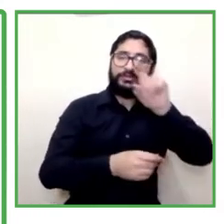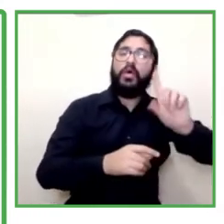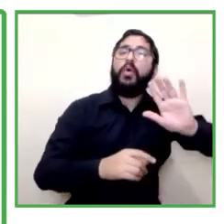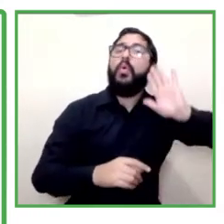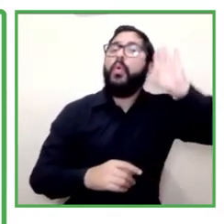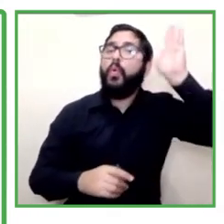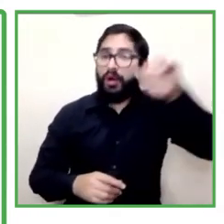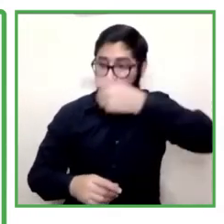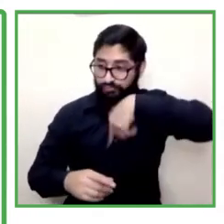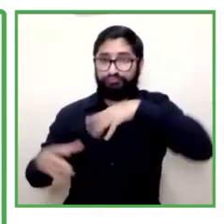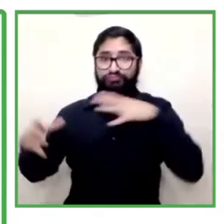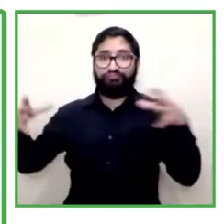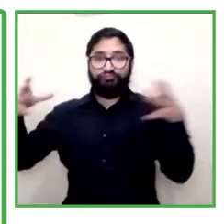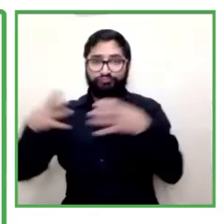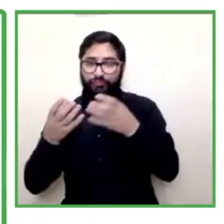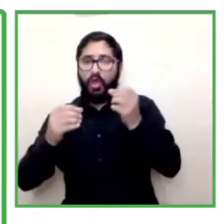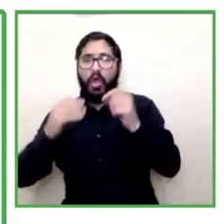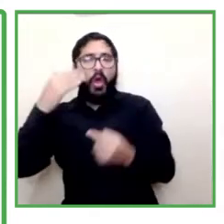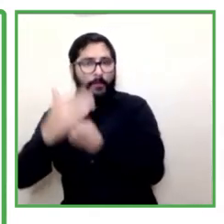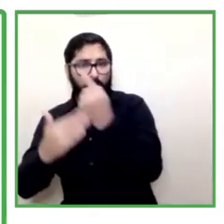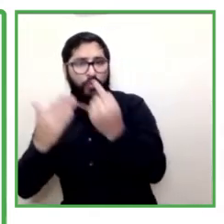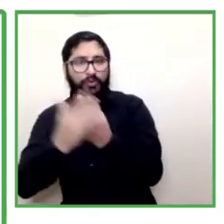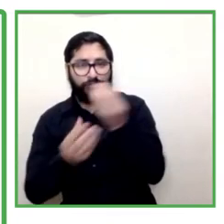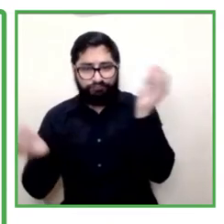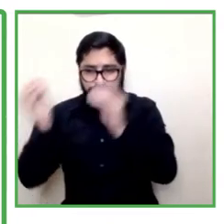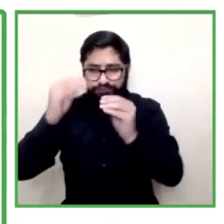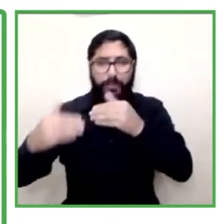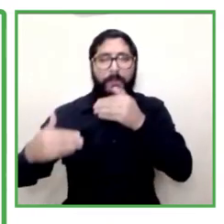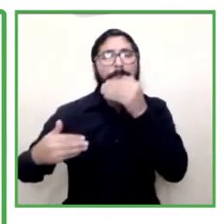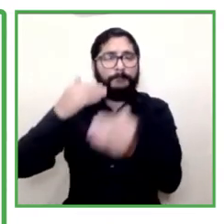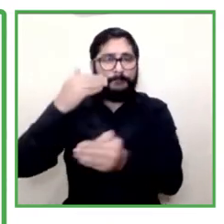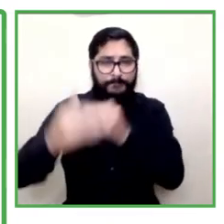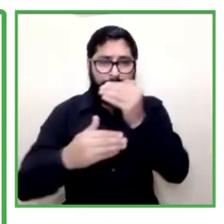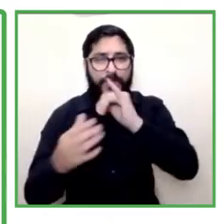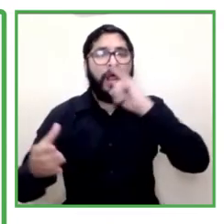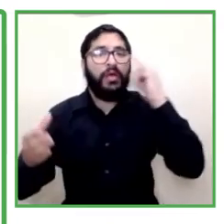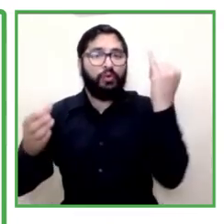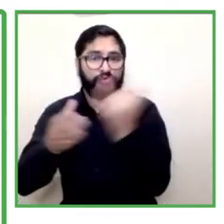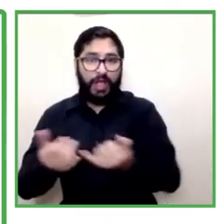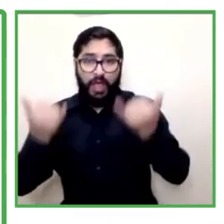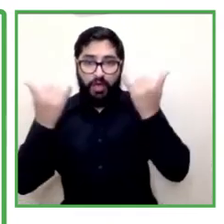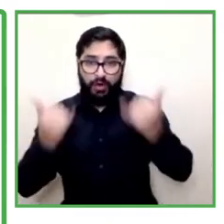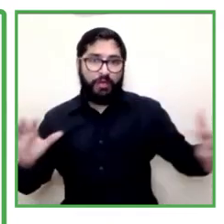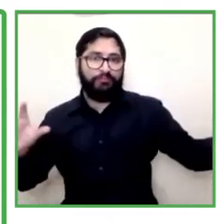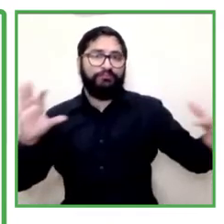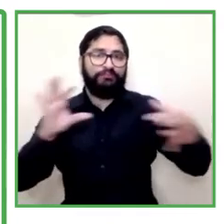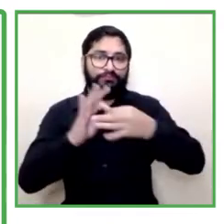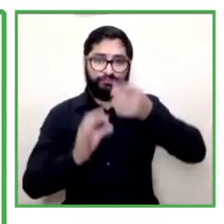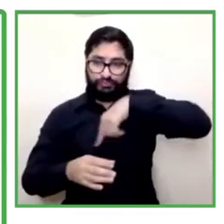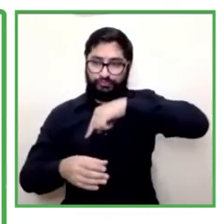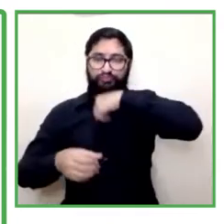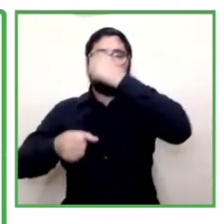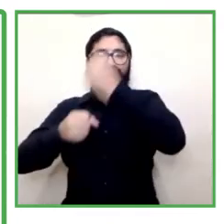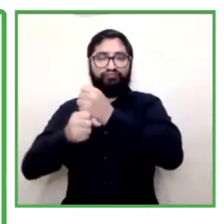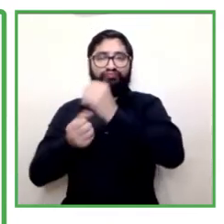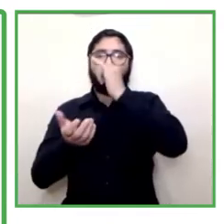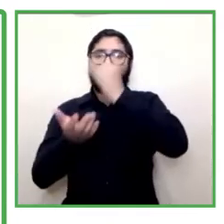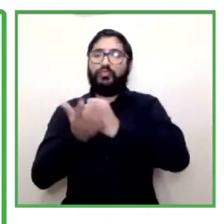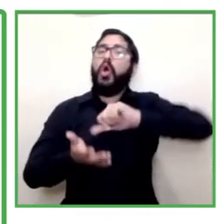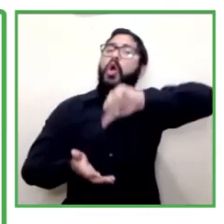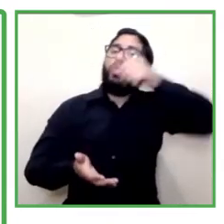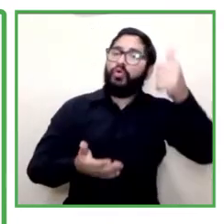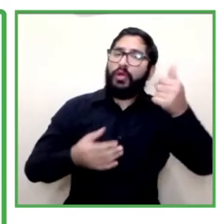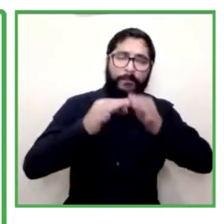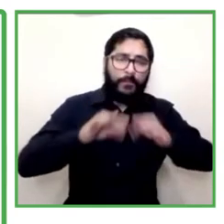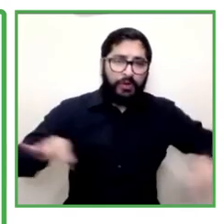had the chance of making an inclusion process and today they are linked to this entity another relevant aspect